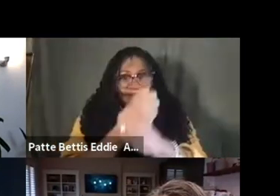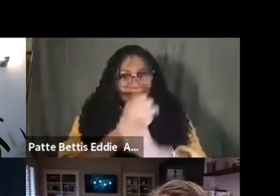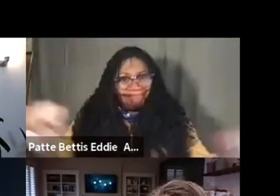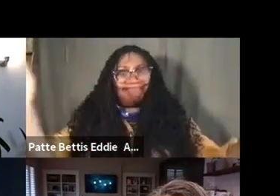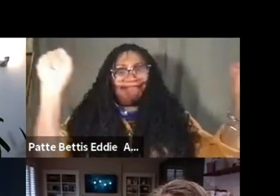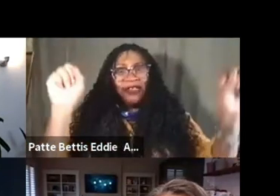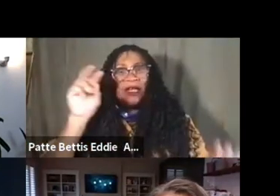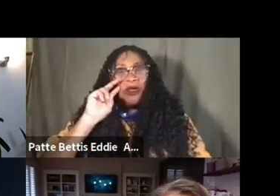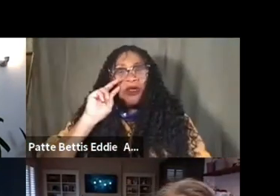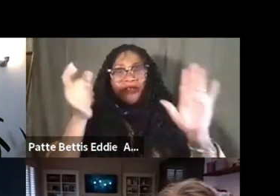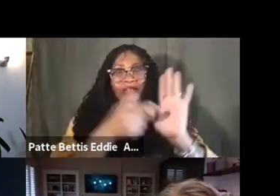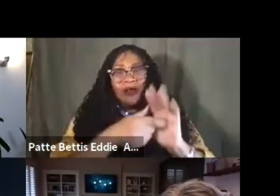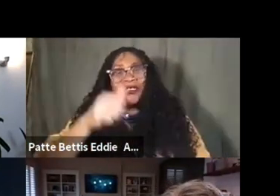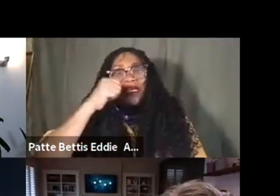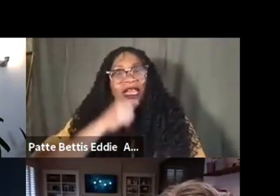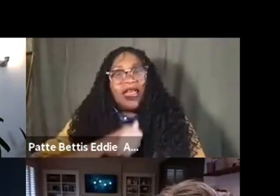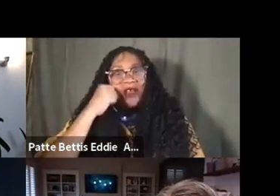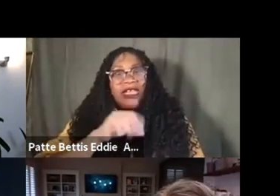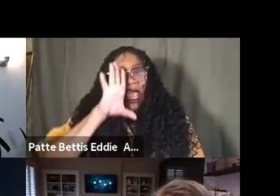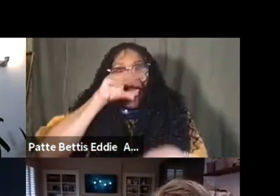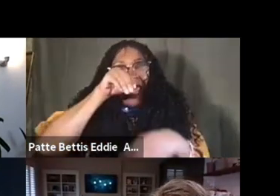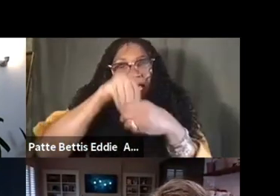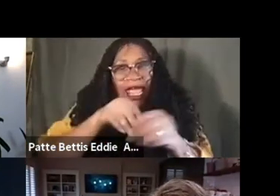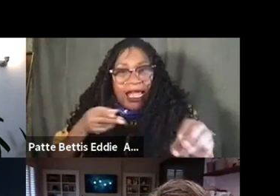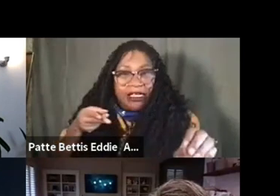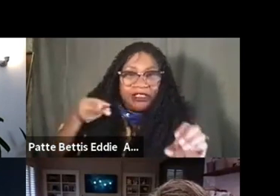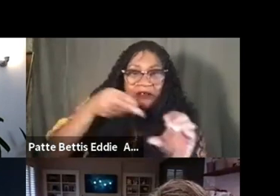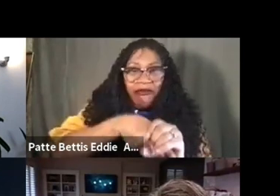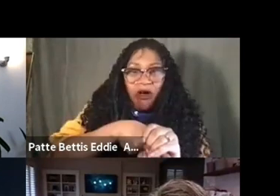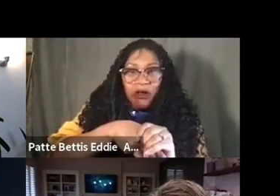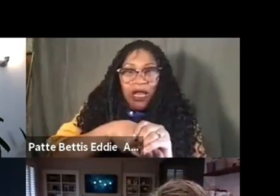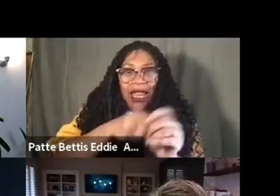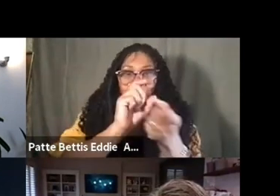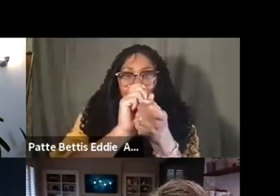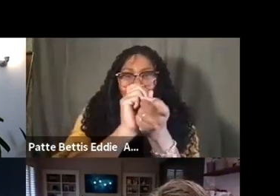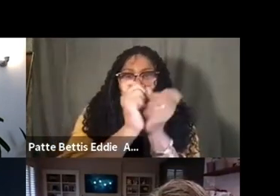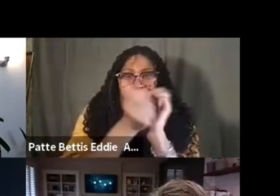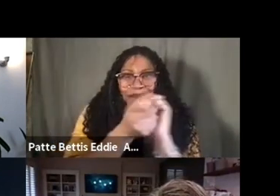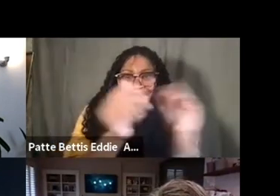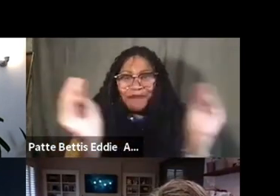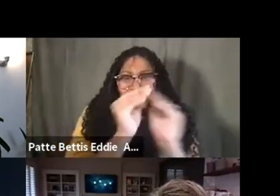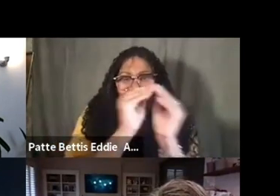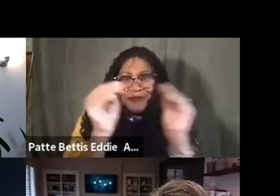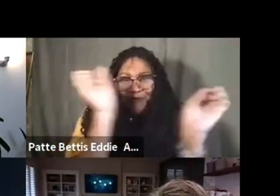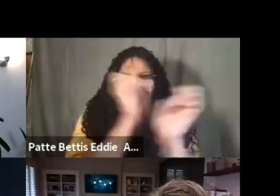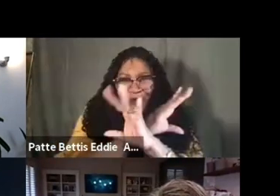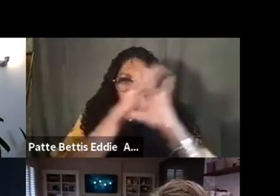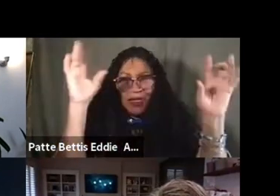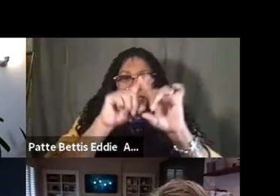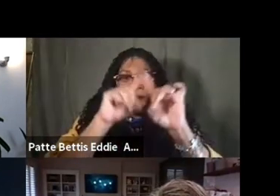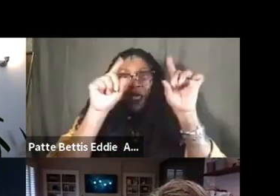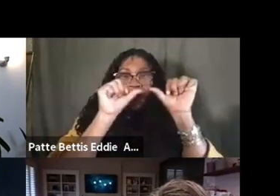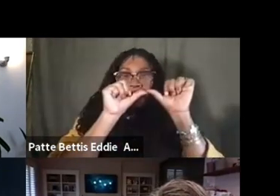daily practices, engage it, like, retool it, re-imagine it, but we have to do this